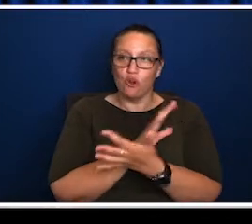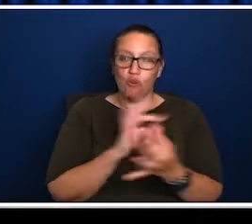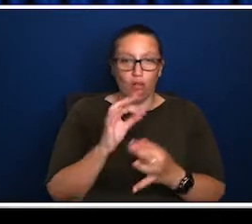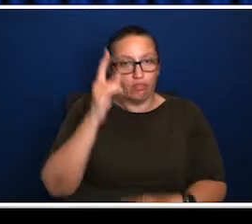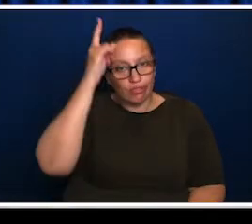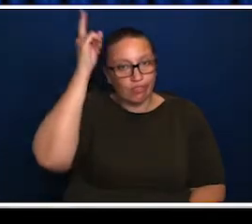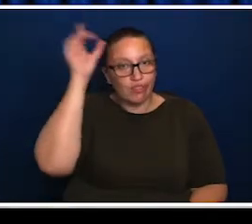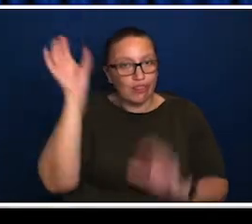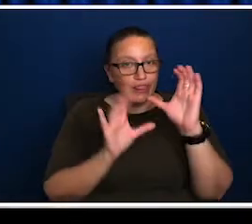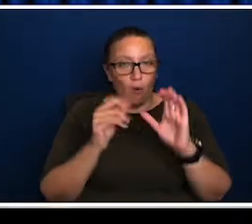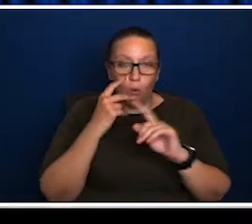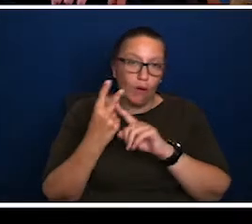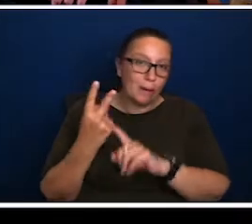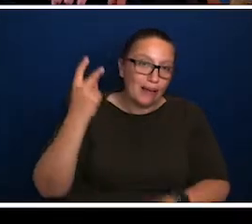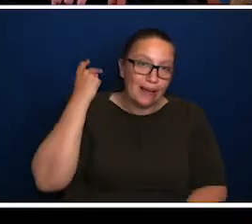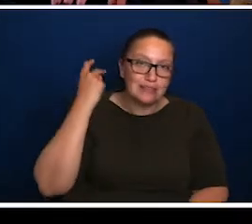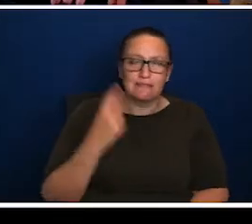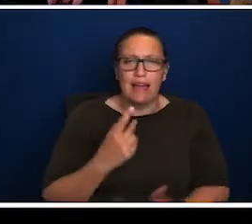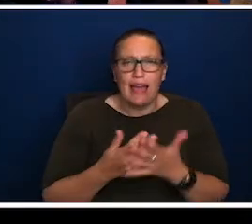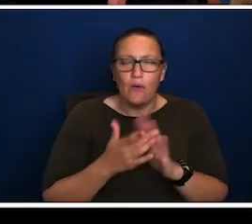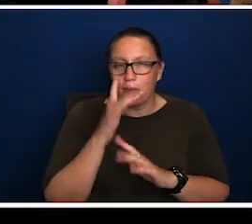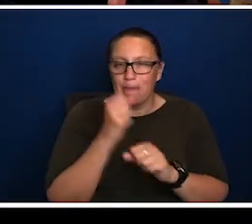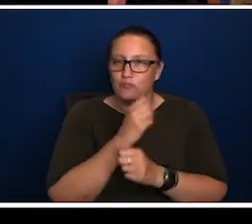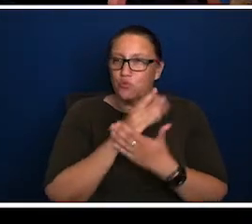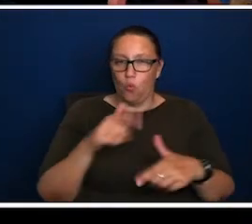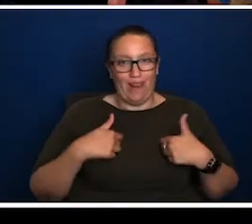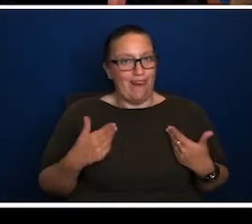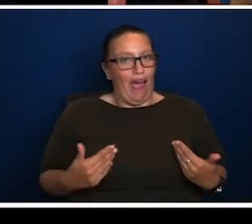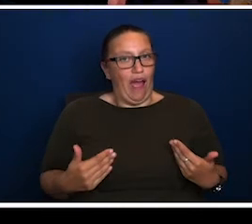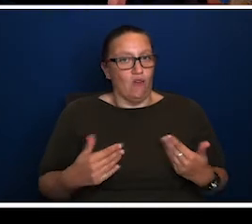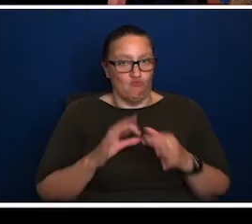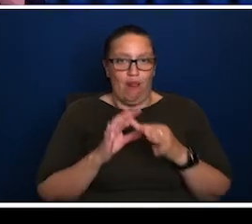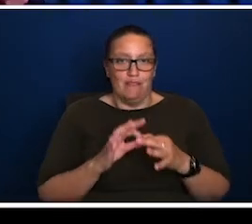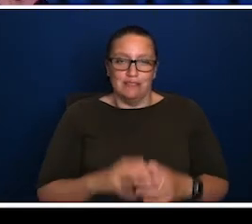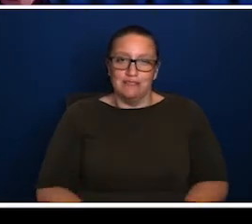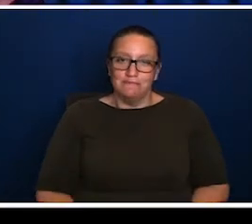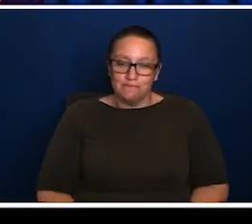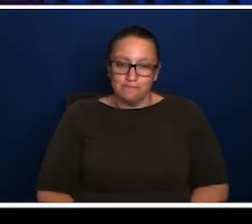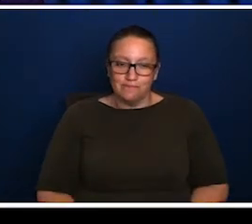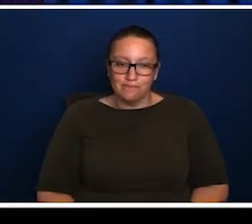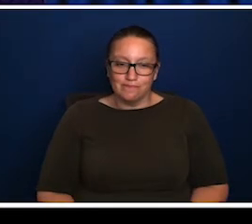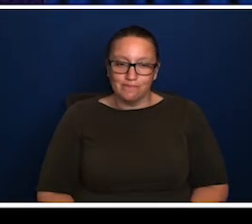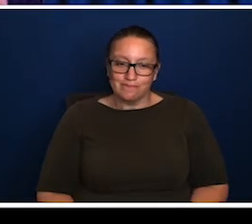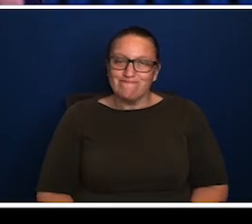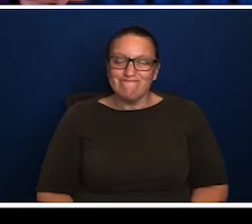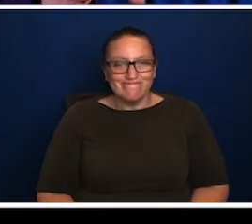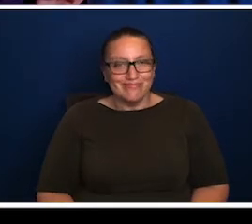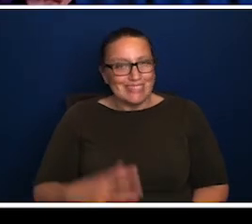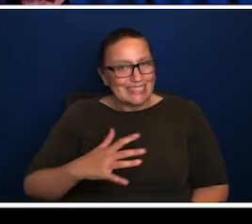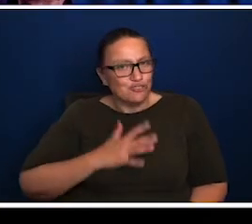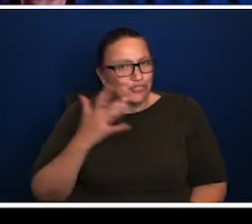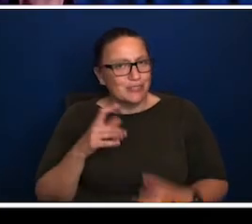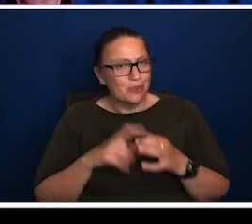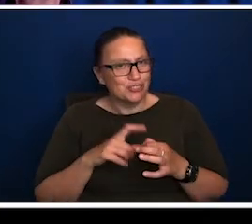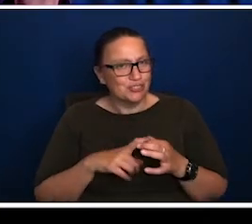still looking into the past? Yeah. So this is an interesting question. Um, you sort of alluded also to